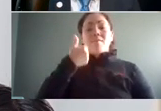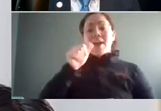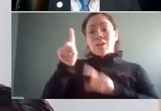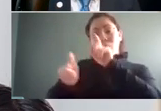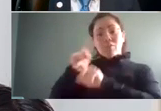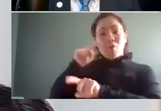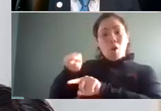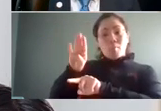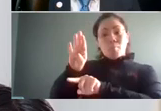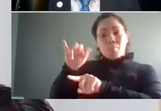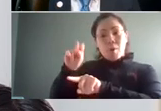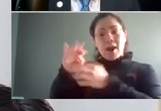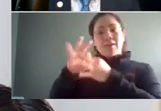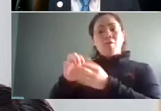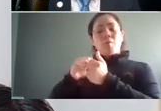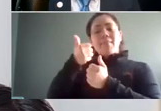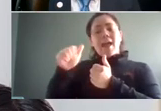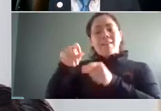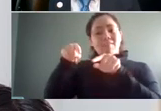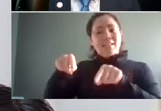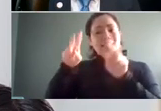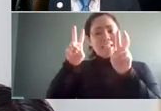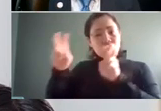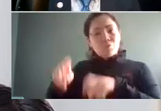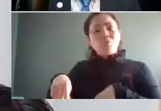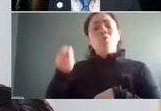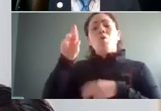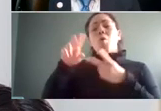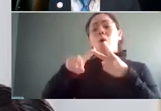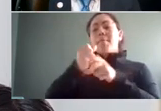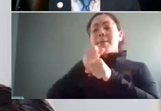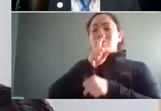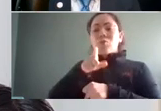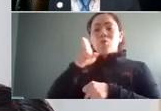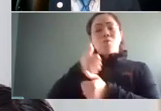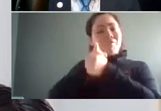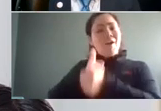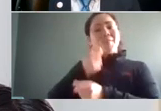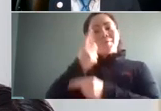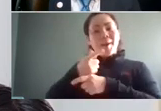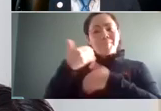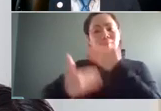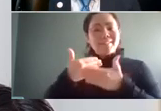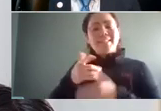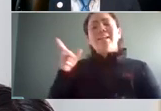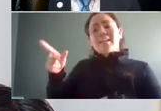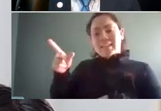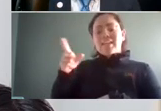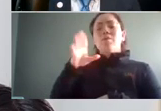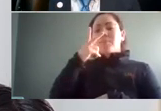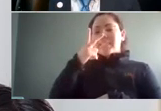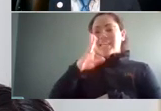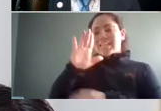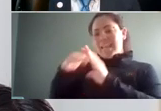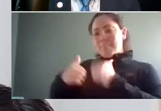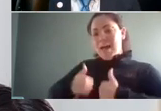brian about any of these compliance issues or just making sure that you're doing the right thing he'll be included on that email and